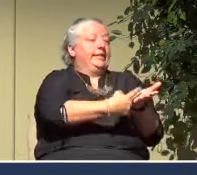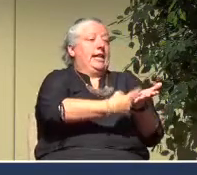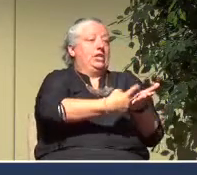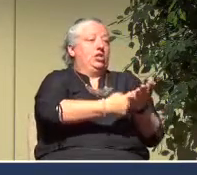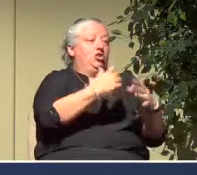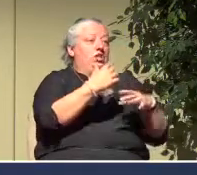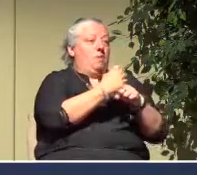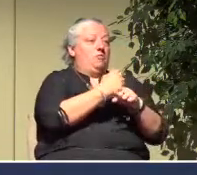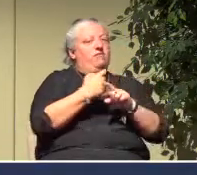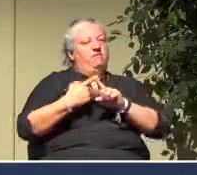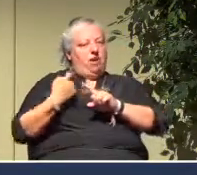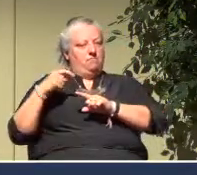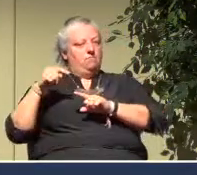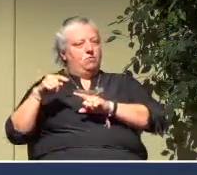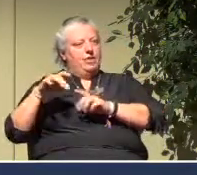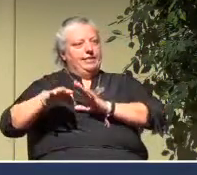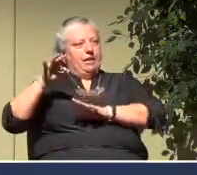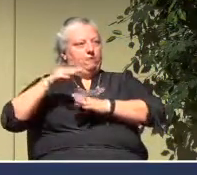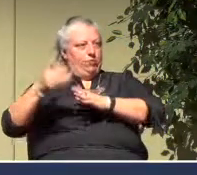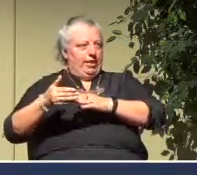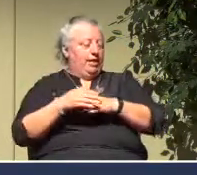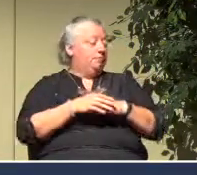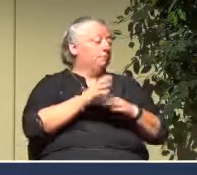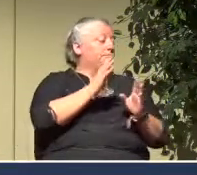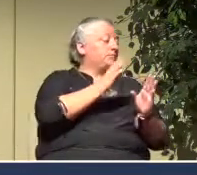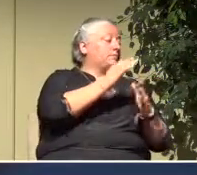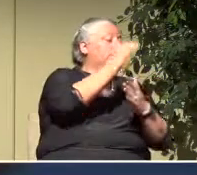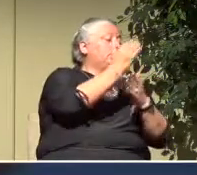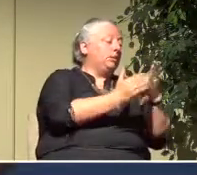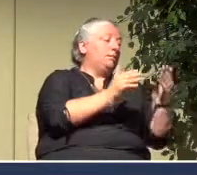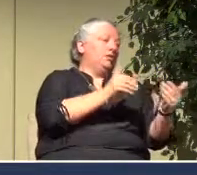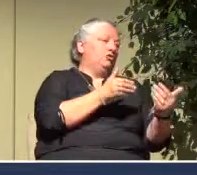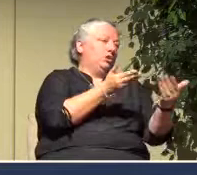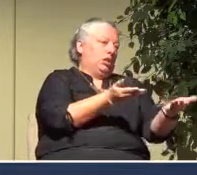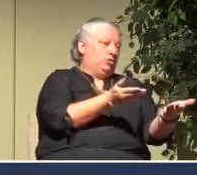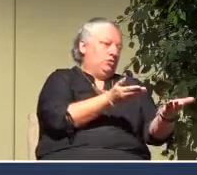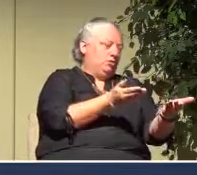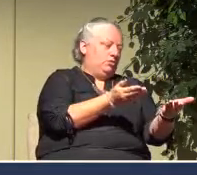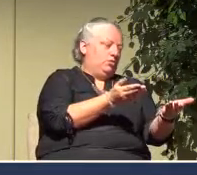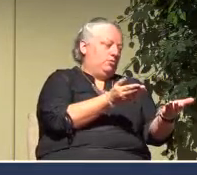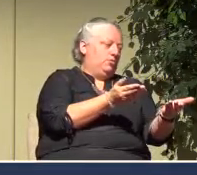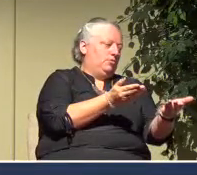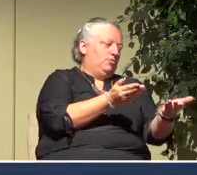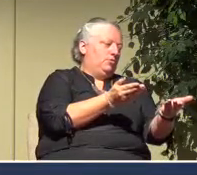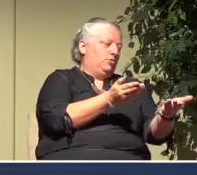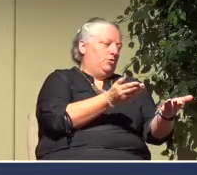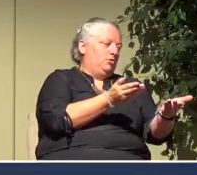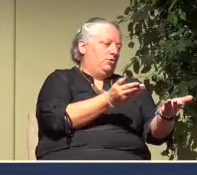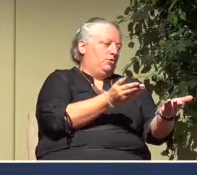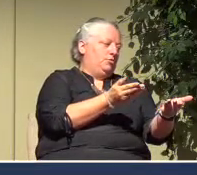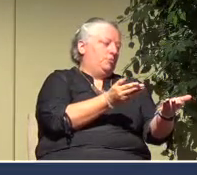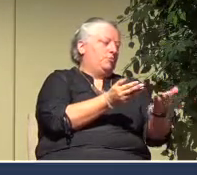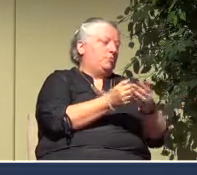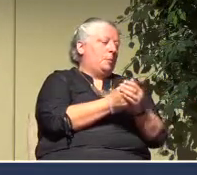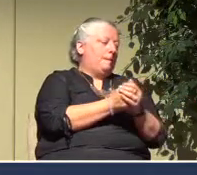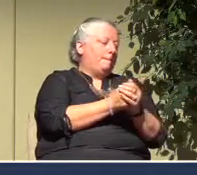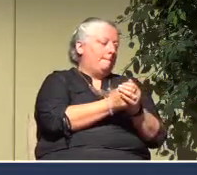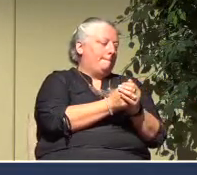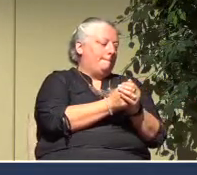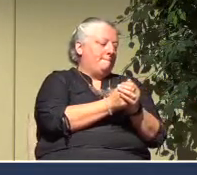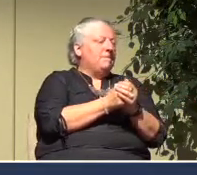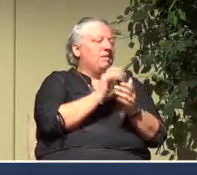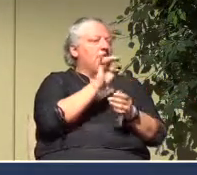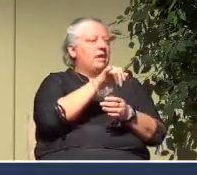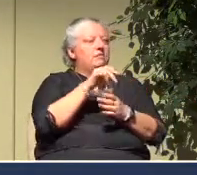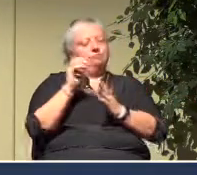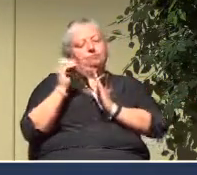that weekend, and some of the suggestions, not all of them, but some of the suggestions that came out of that weekend that seemed